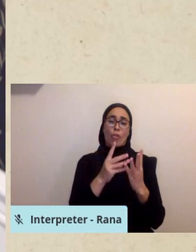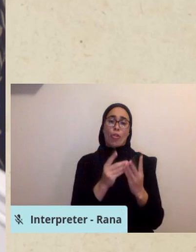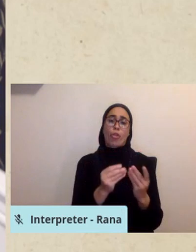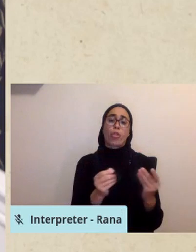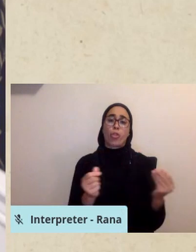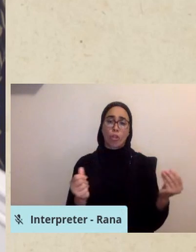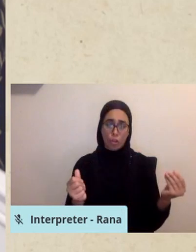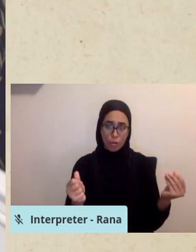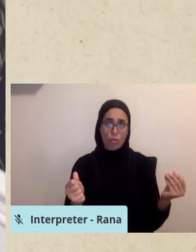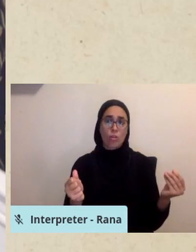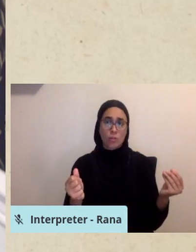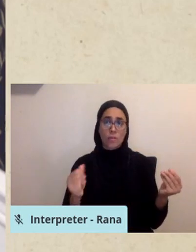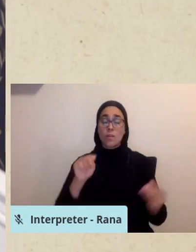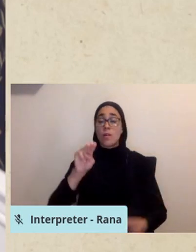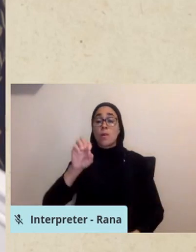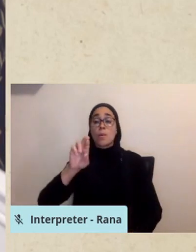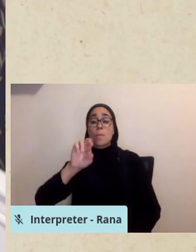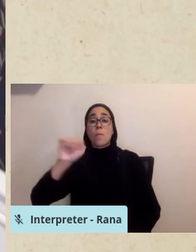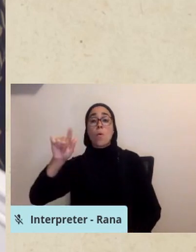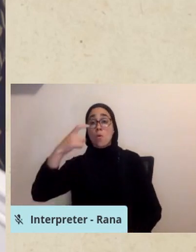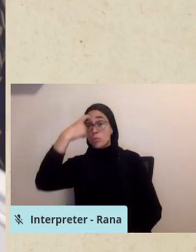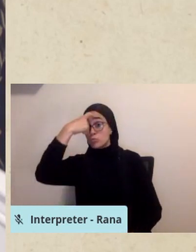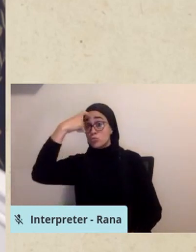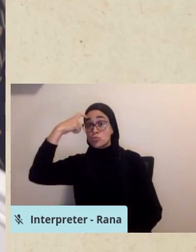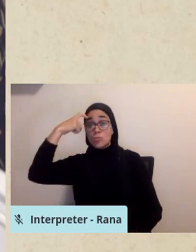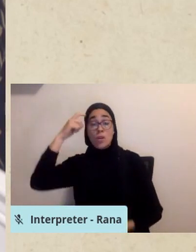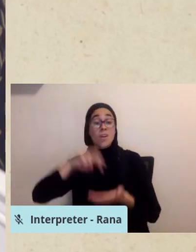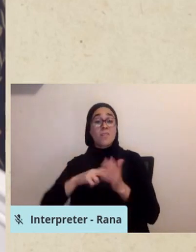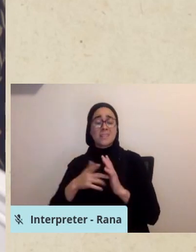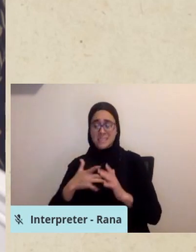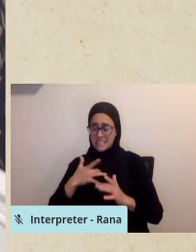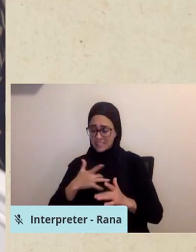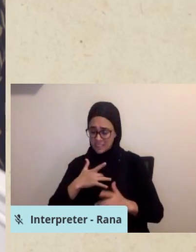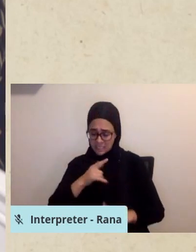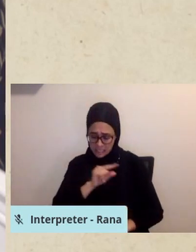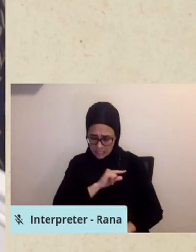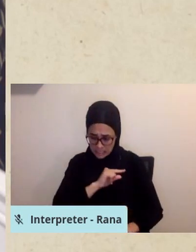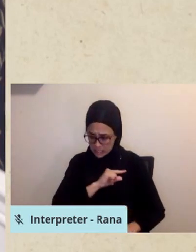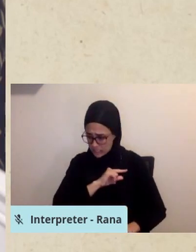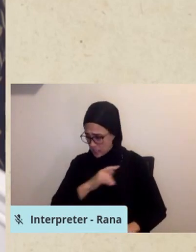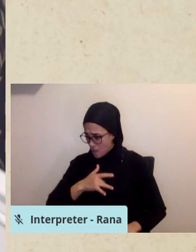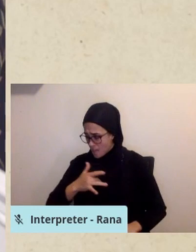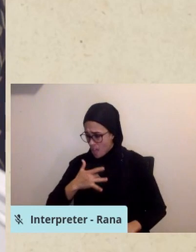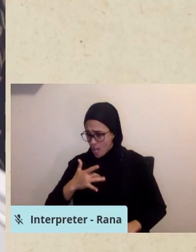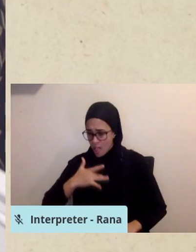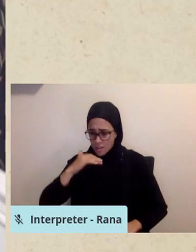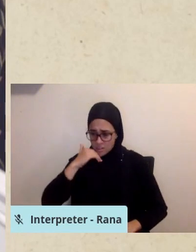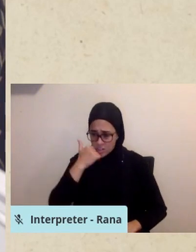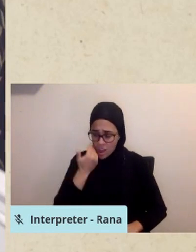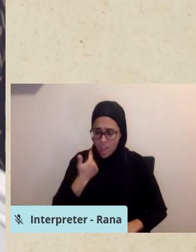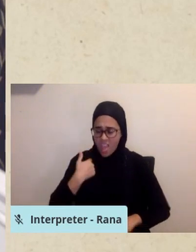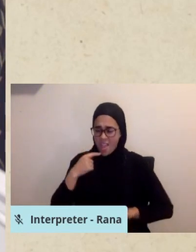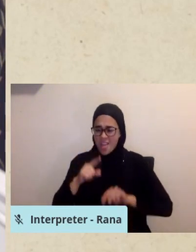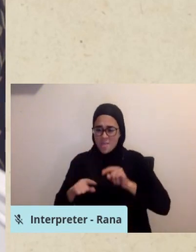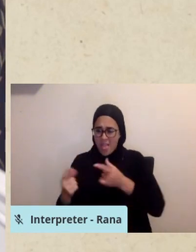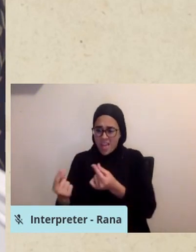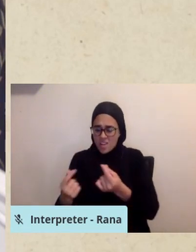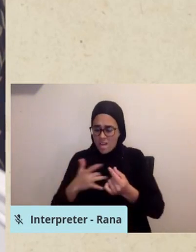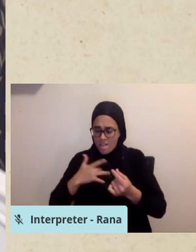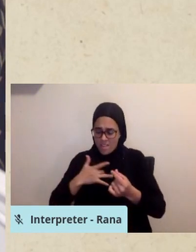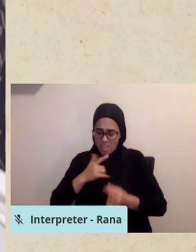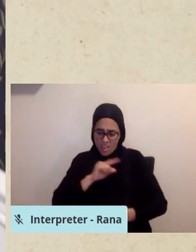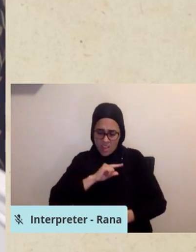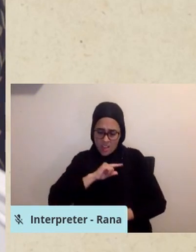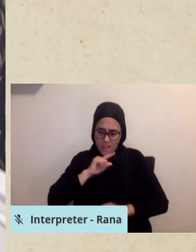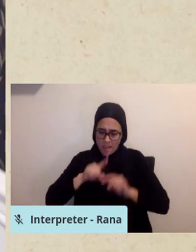Moral trauma involves moral emotions such as guilt and shame becoming debilitating. The individual feels so guilty about what they have done or